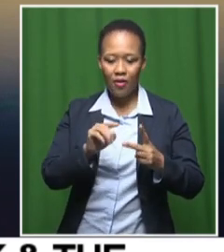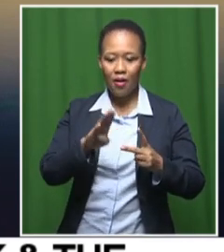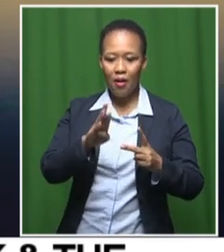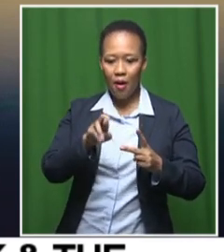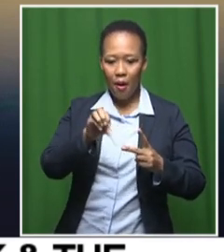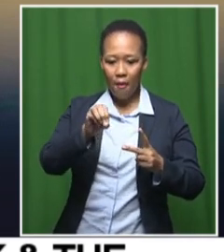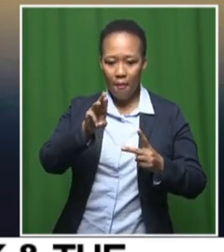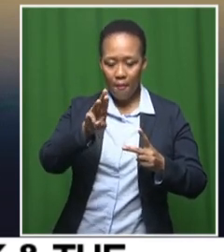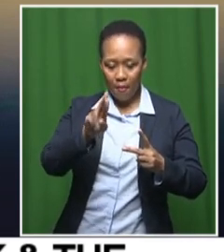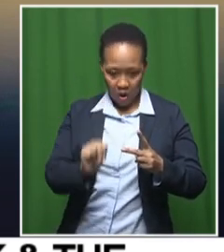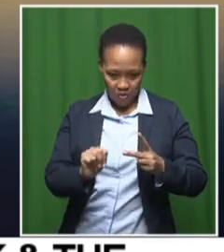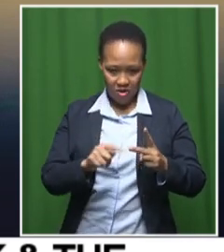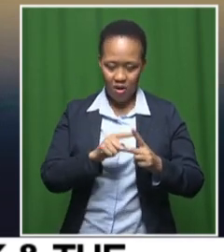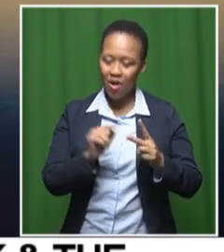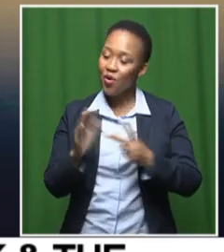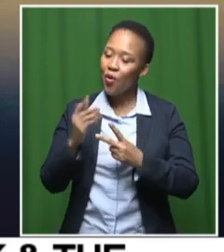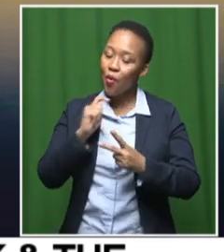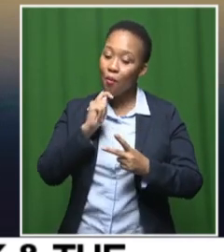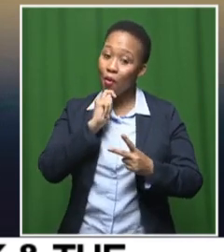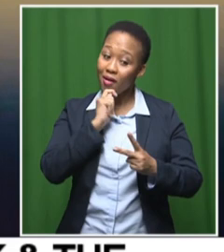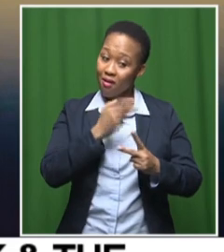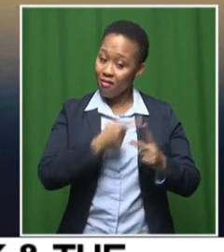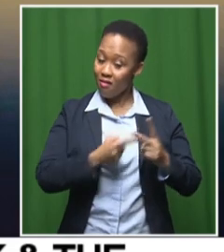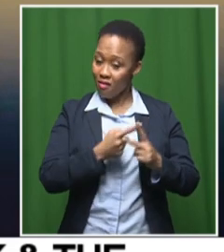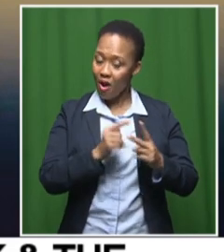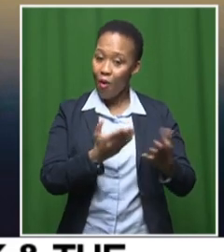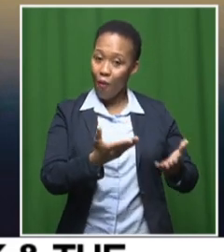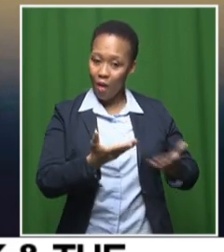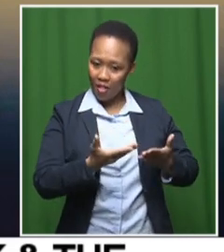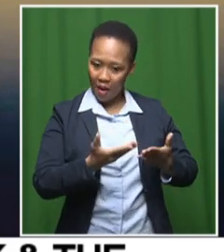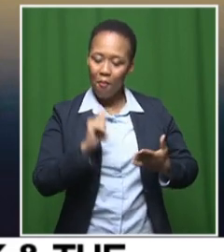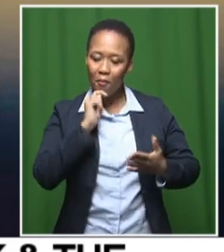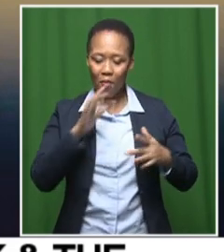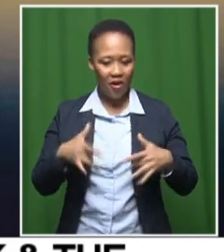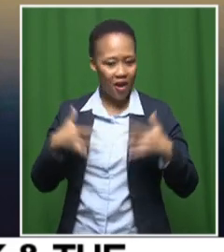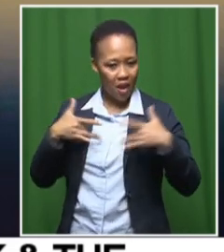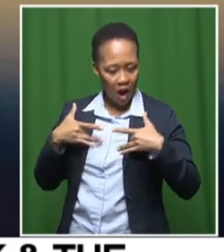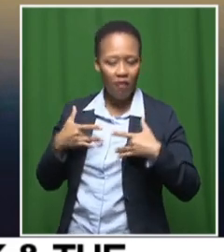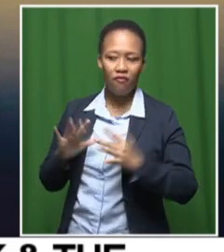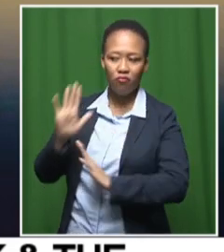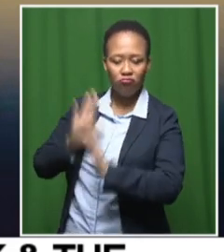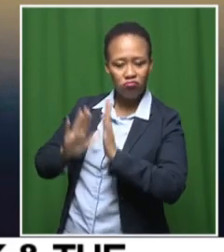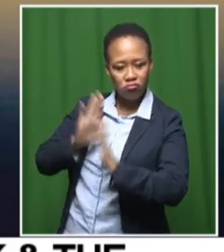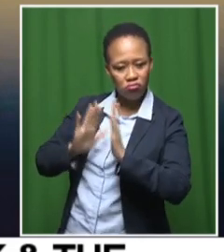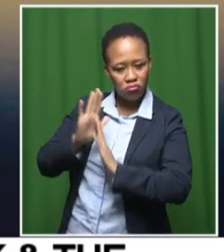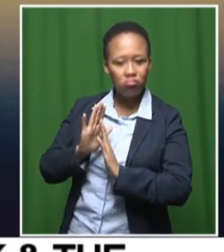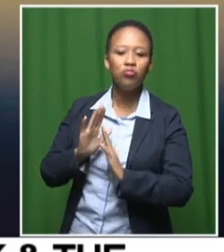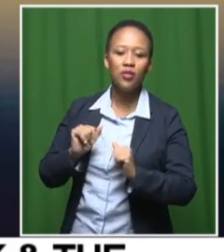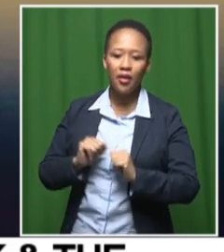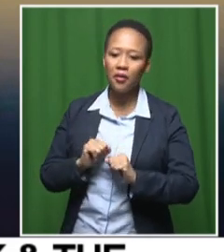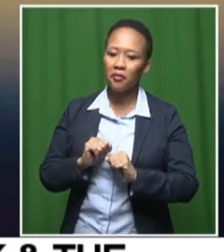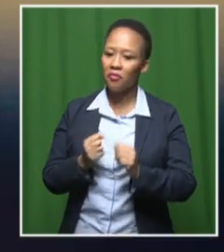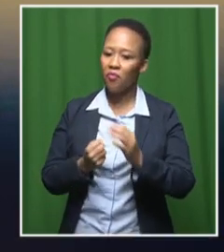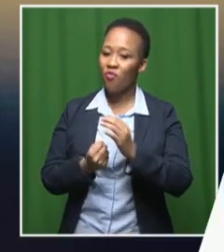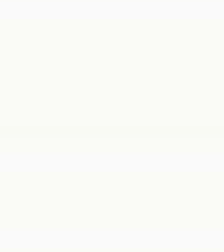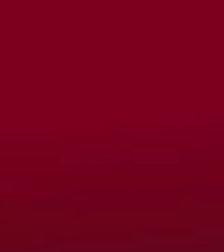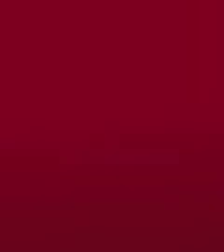Welcome to Morning Live. Blessing, let me start with you. I mean, talk to us about the production. What is it about?